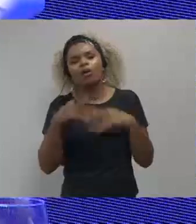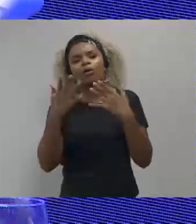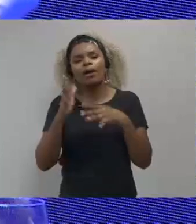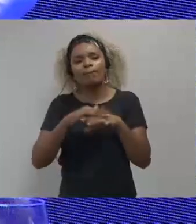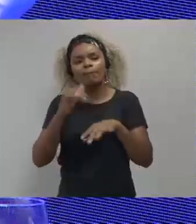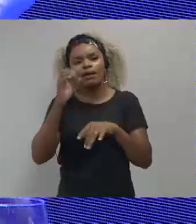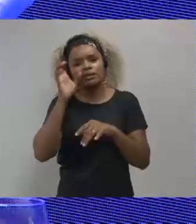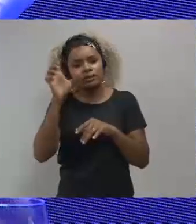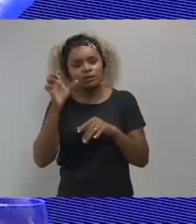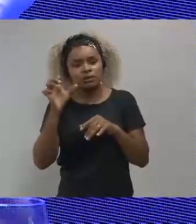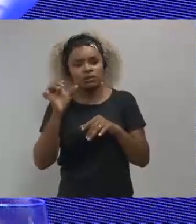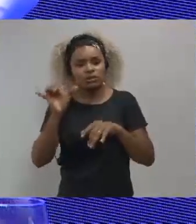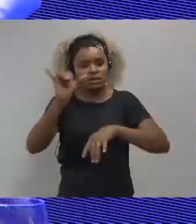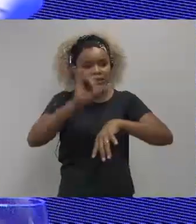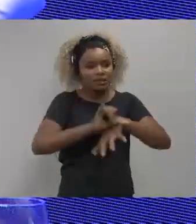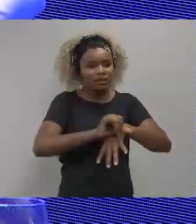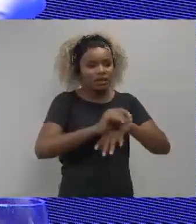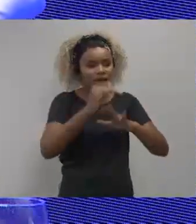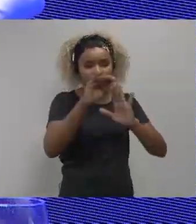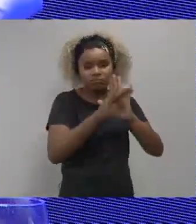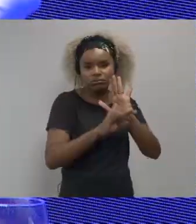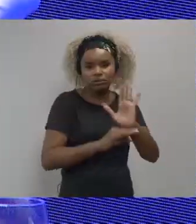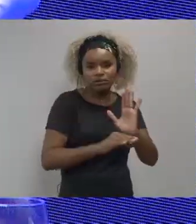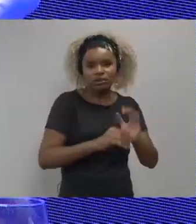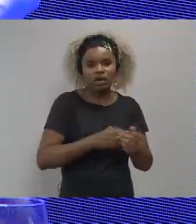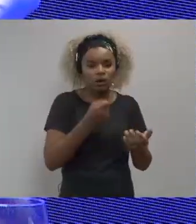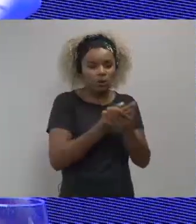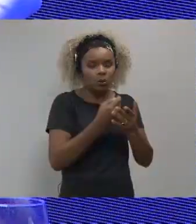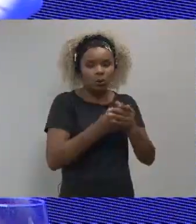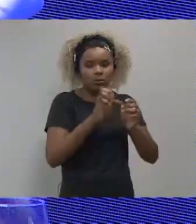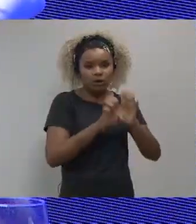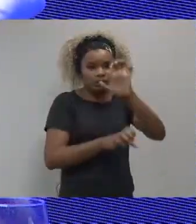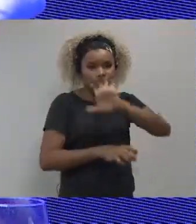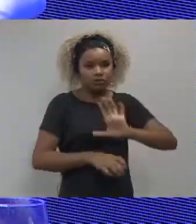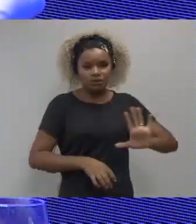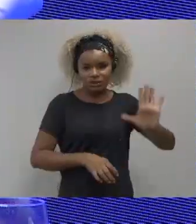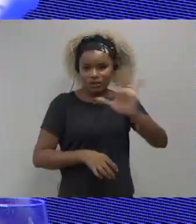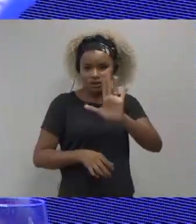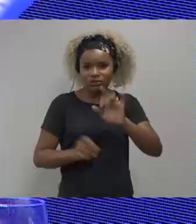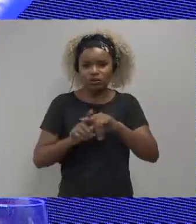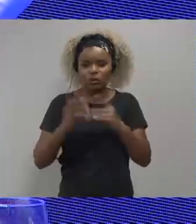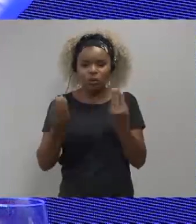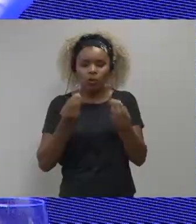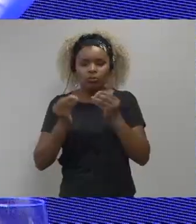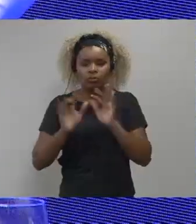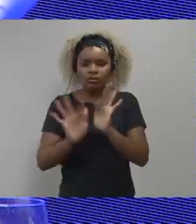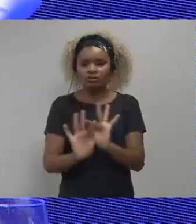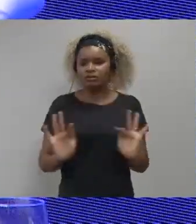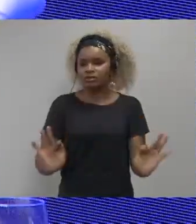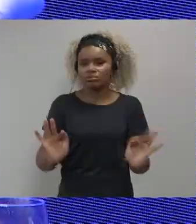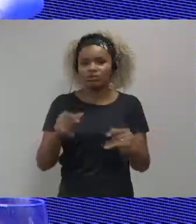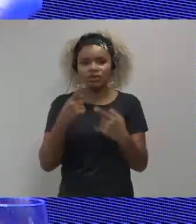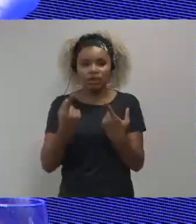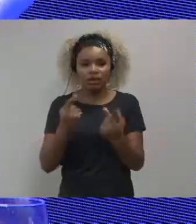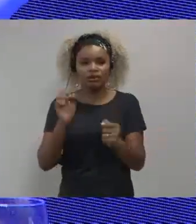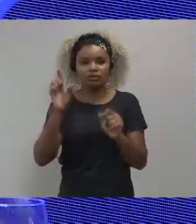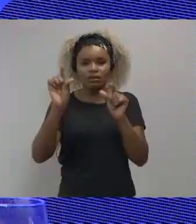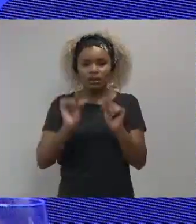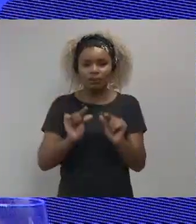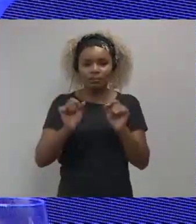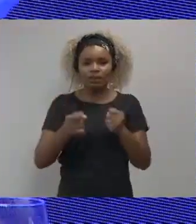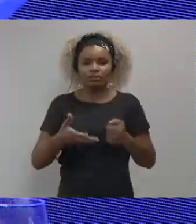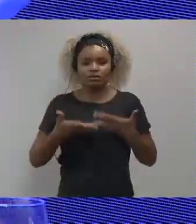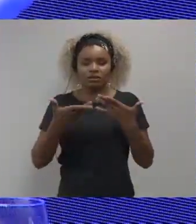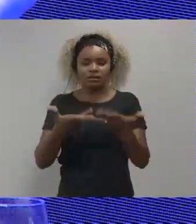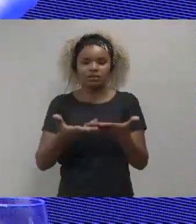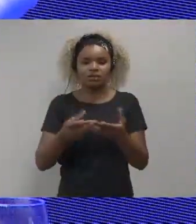interesting to centralize the processes of buying amongst the states? How do you suggest the process can be simplified